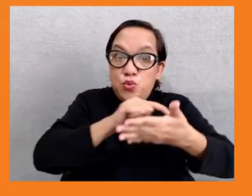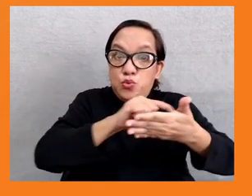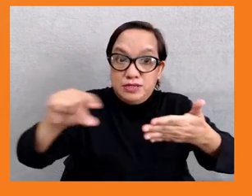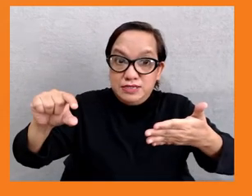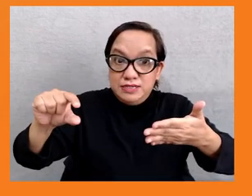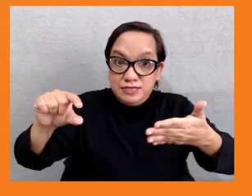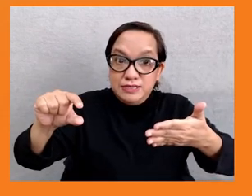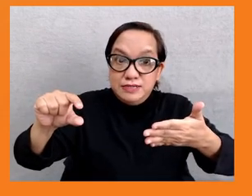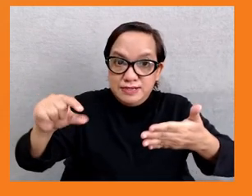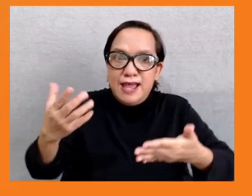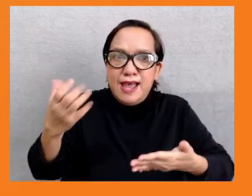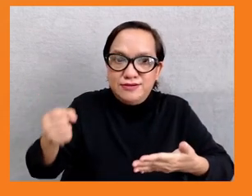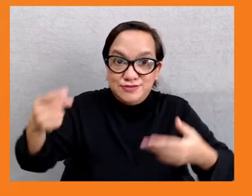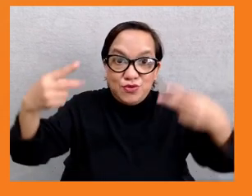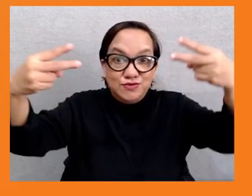please.